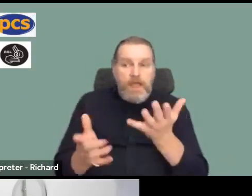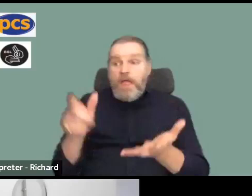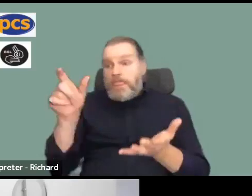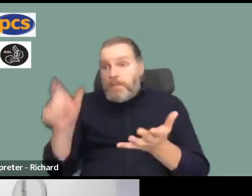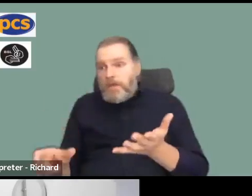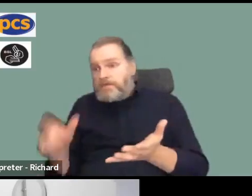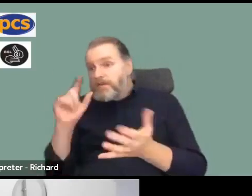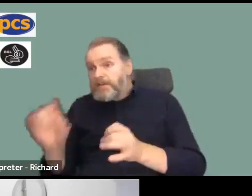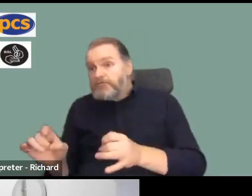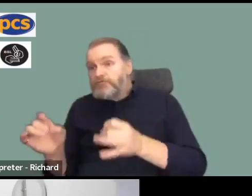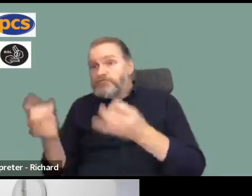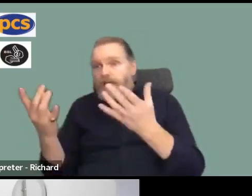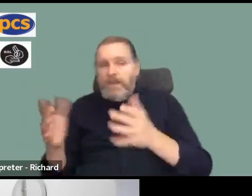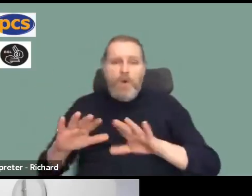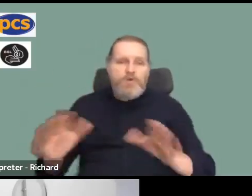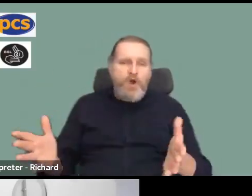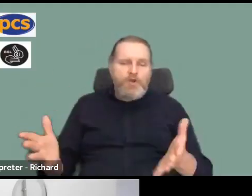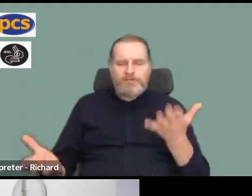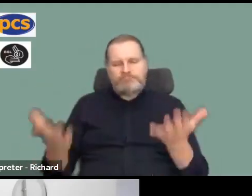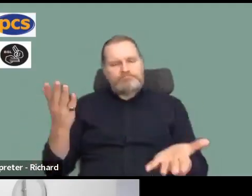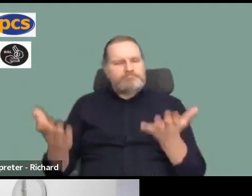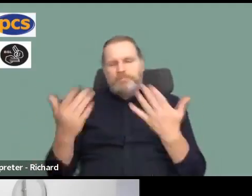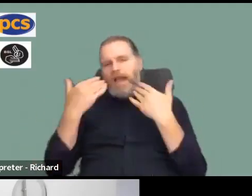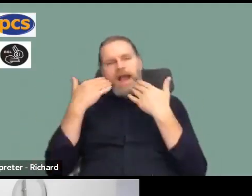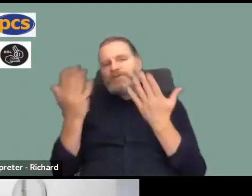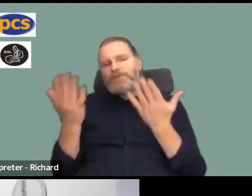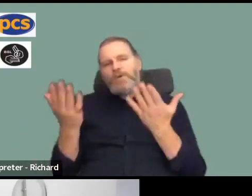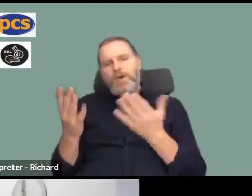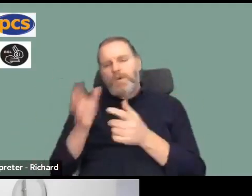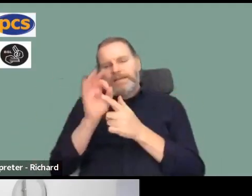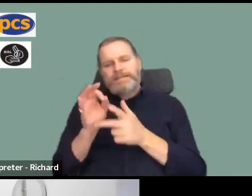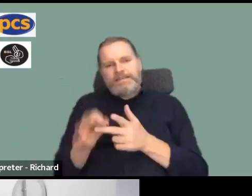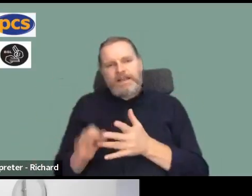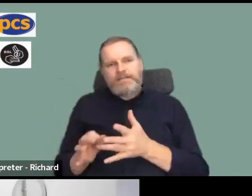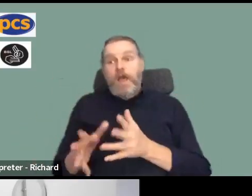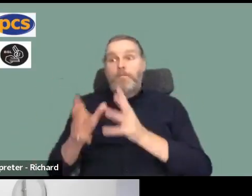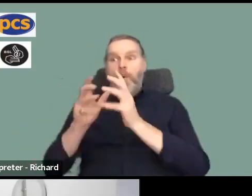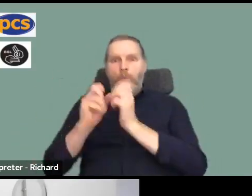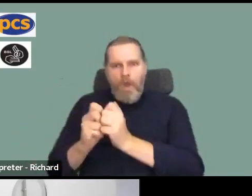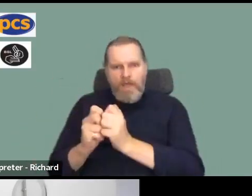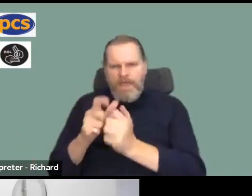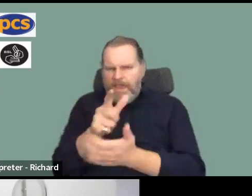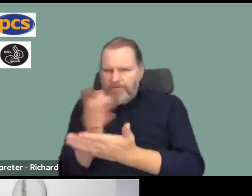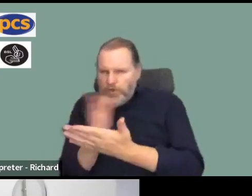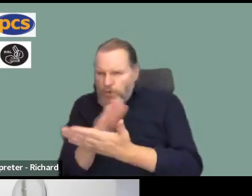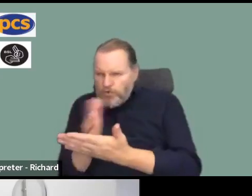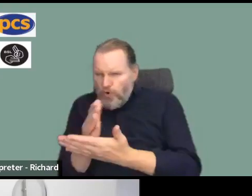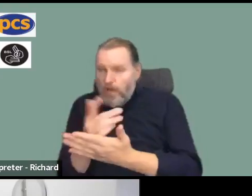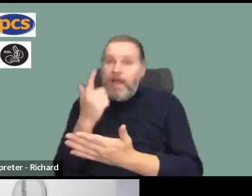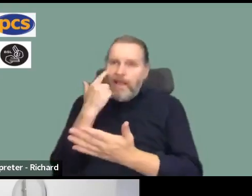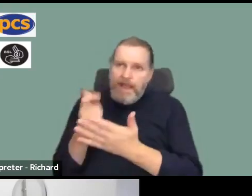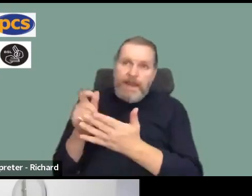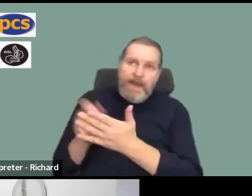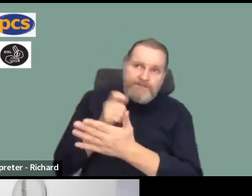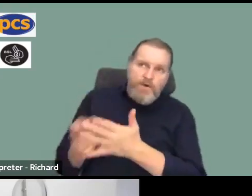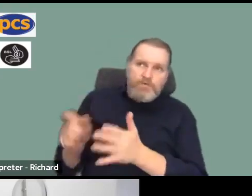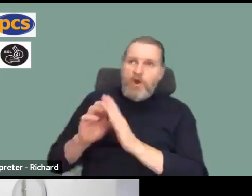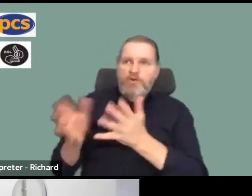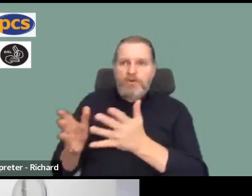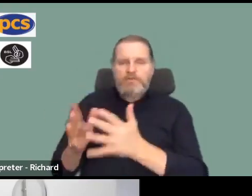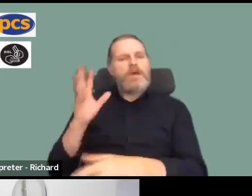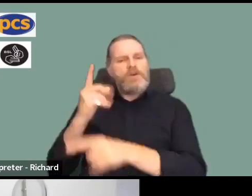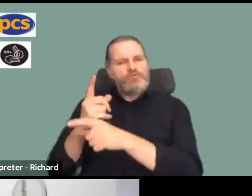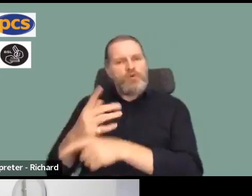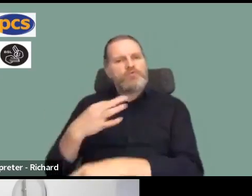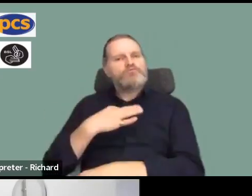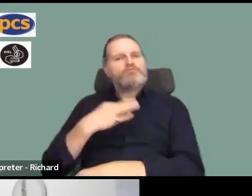we can't say here without knowing more details. But it's definitely worth people asking. And we want to ensure that where we have membership, people